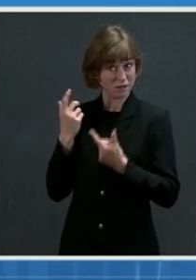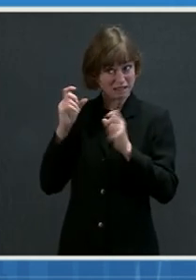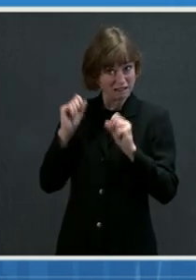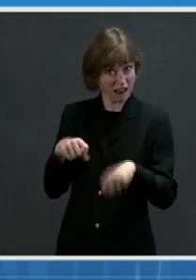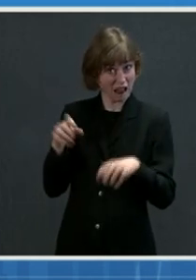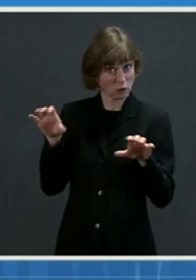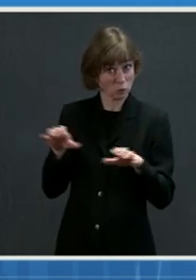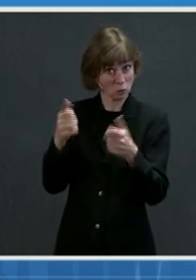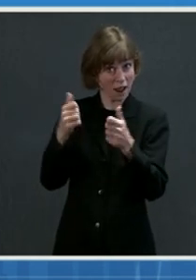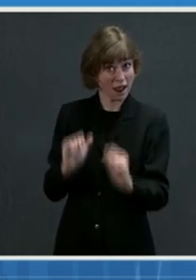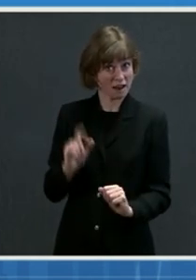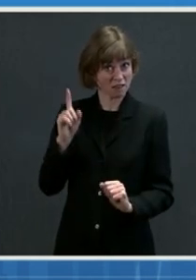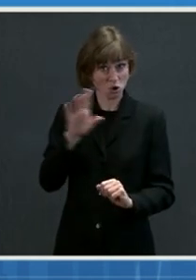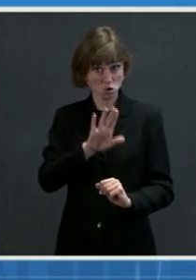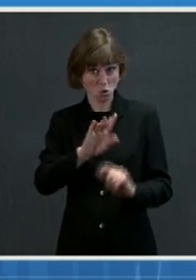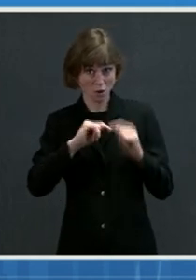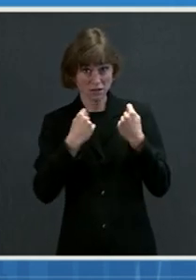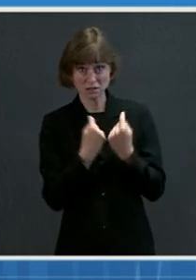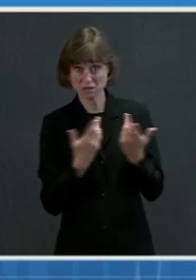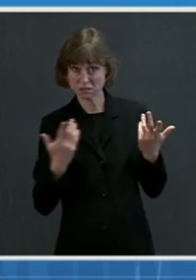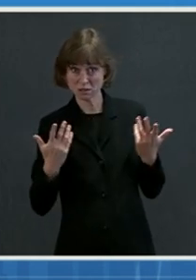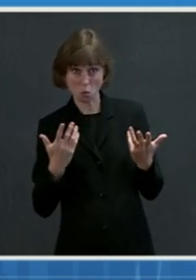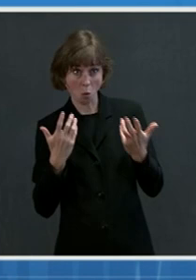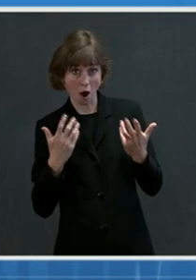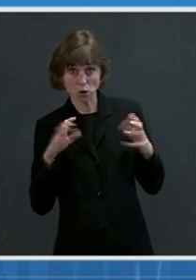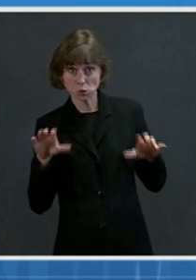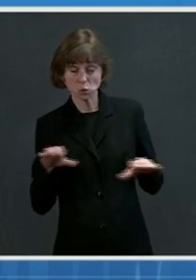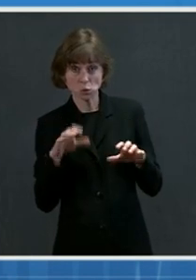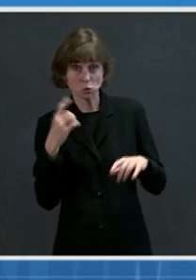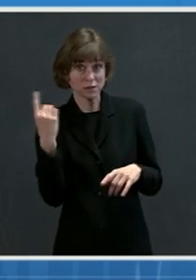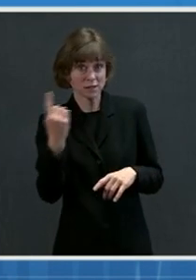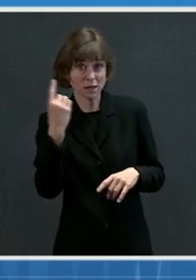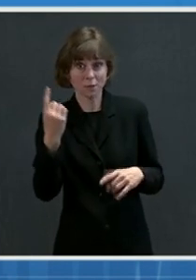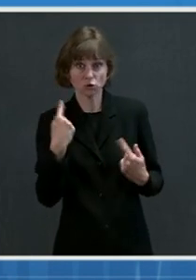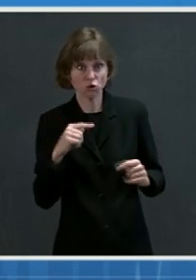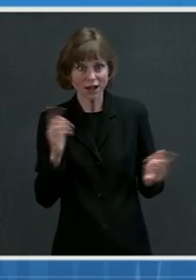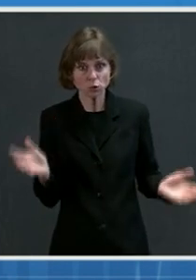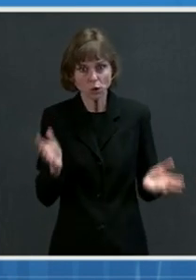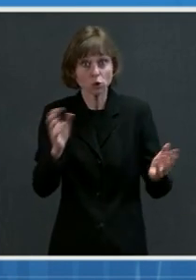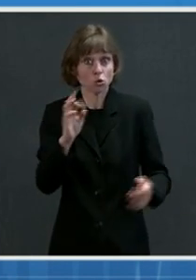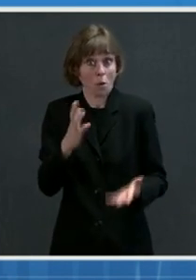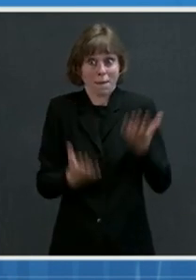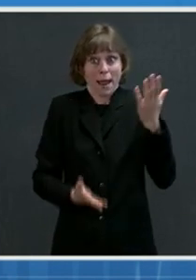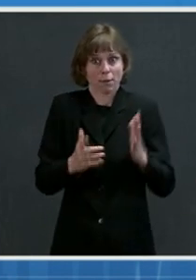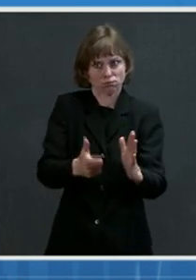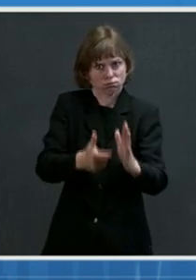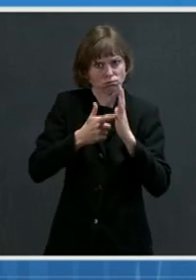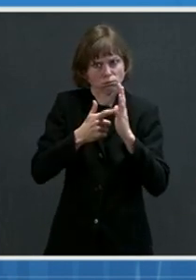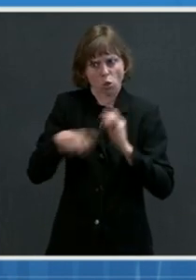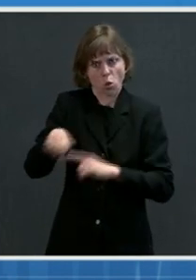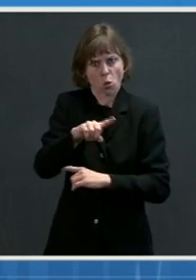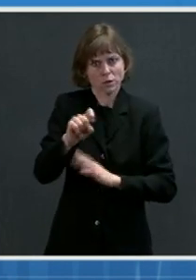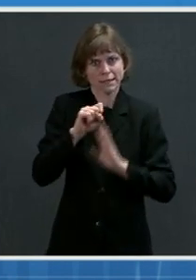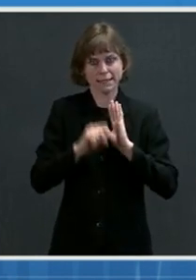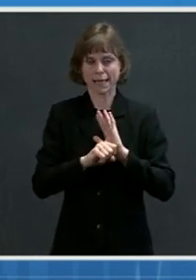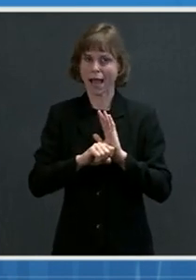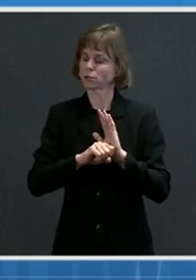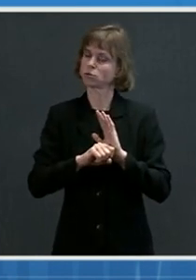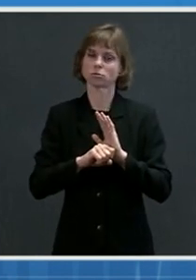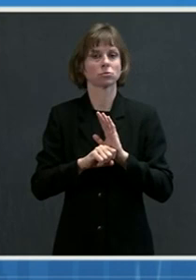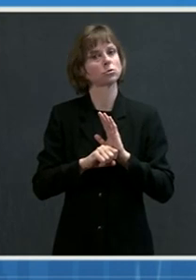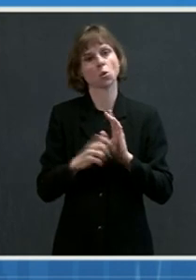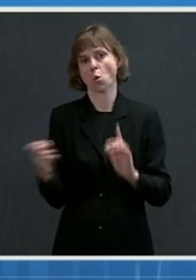team is looking to do to try to encourage, if not mandate, that these states reverse course?